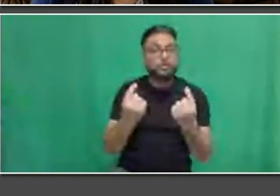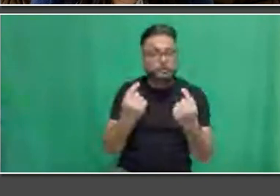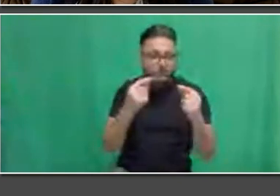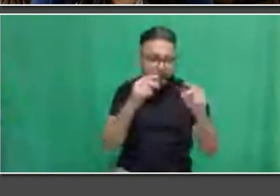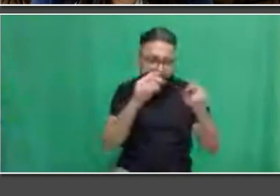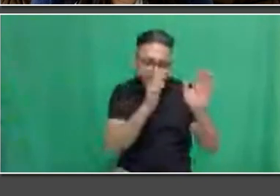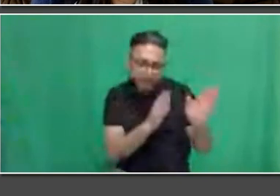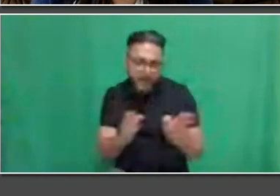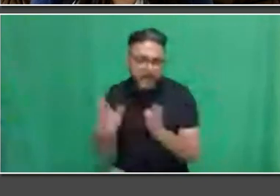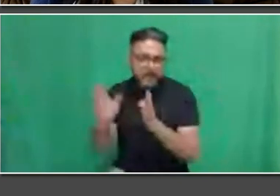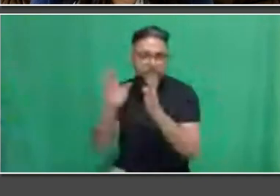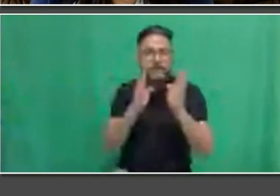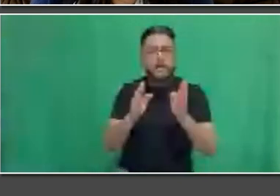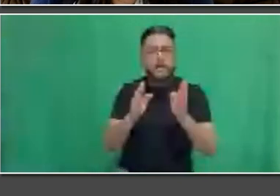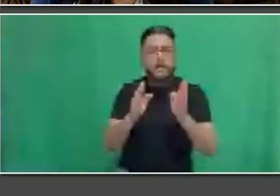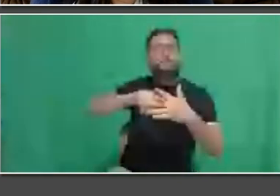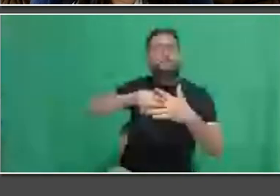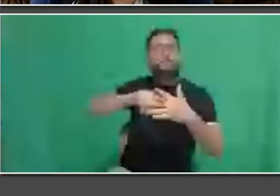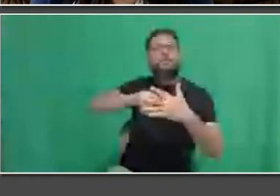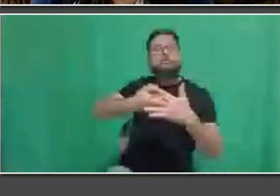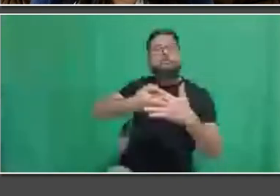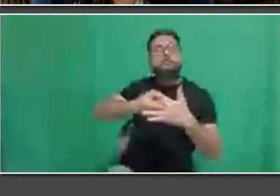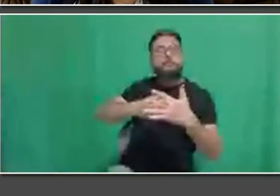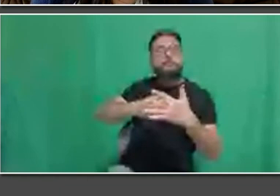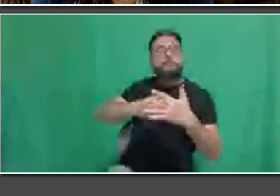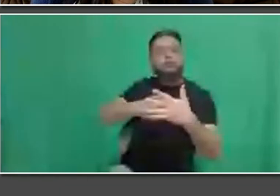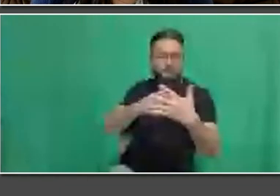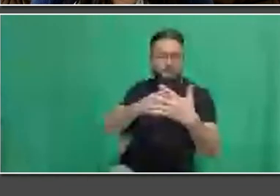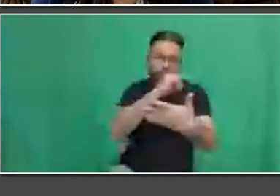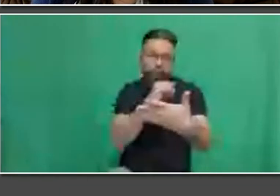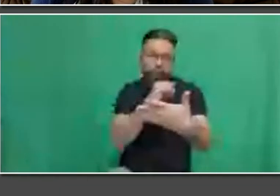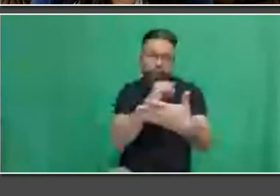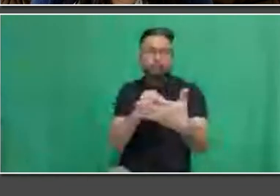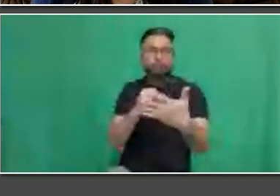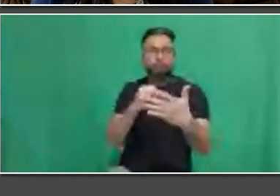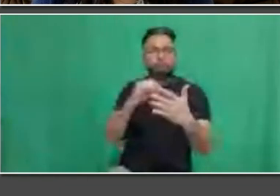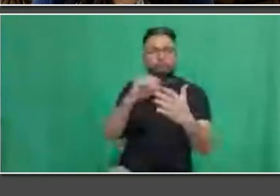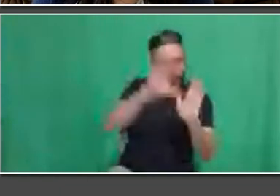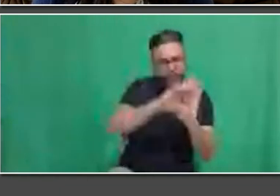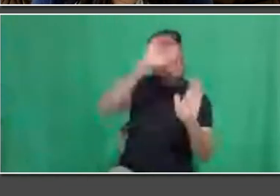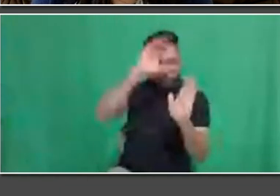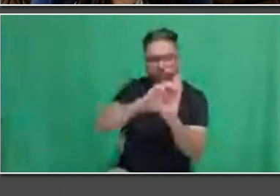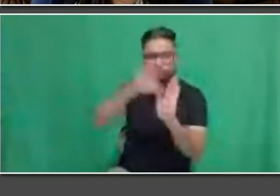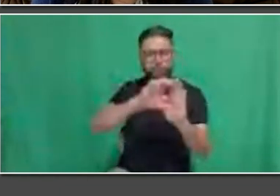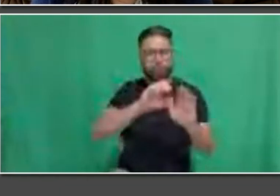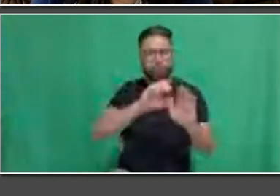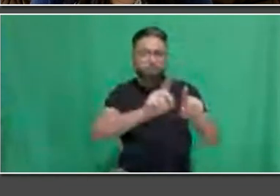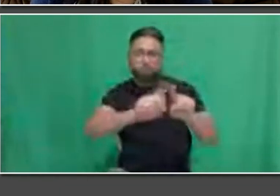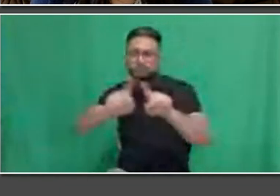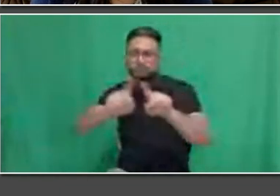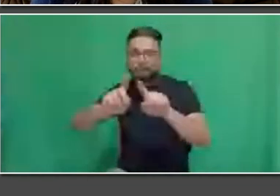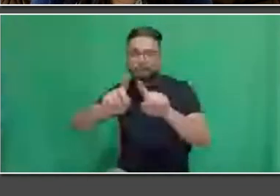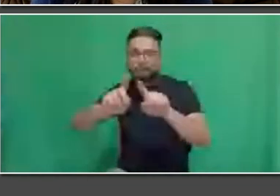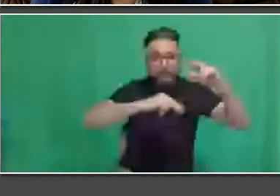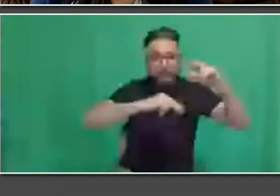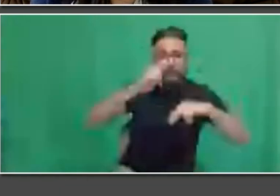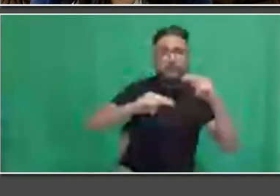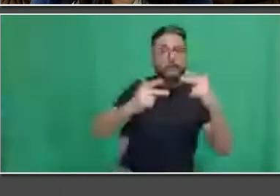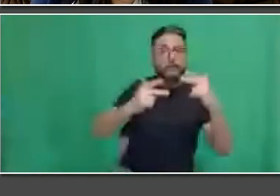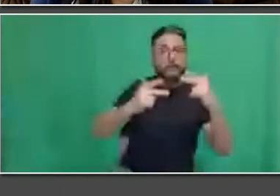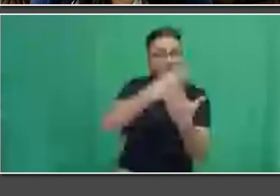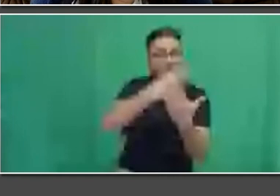different civil projects. I was working along senior engineers and design engineers to complete the design drawing packages.